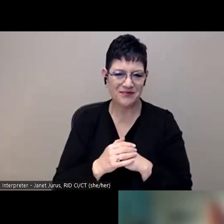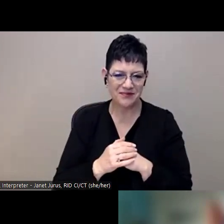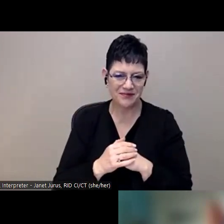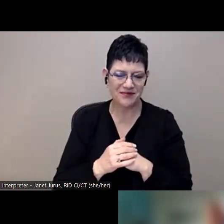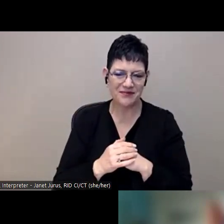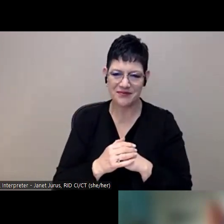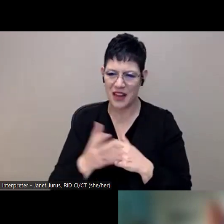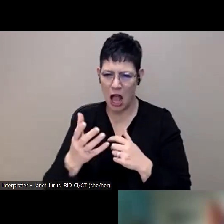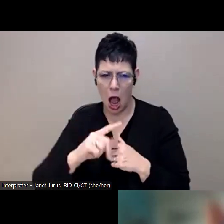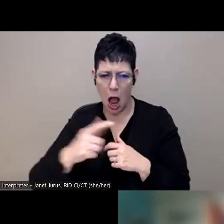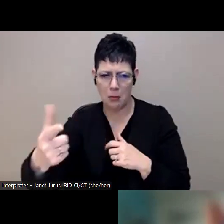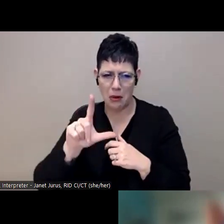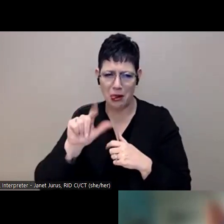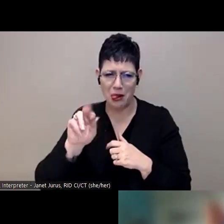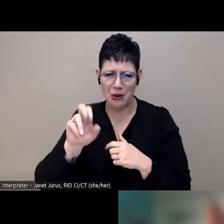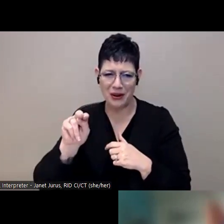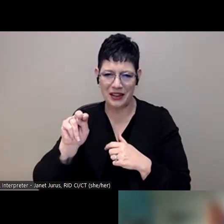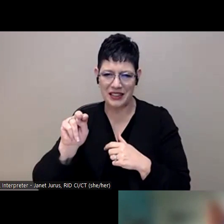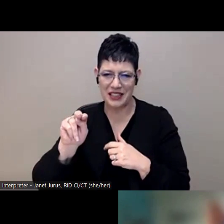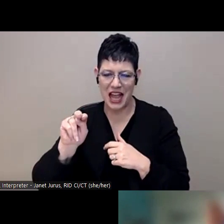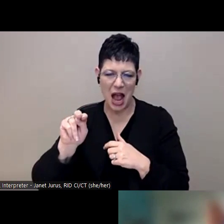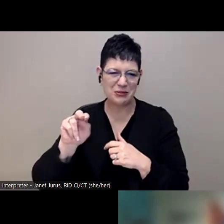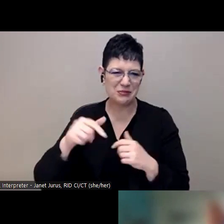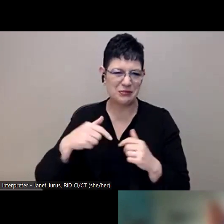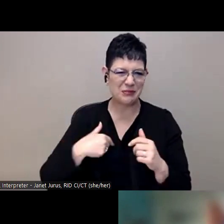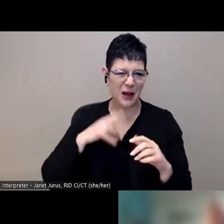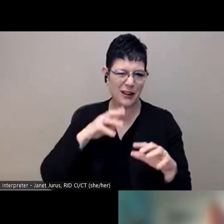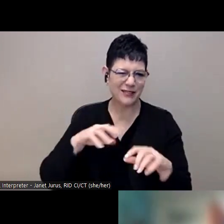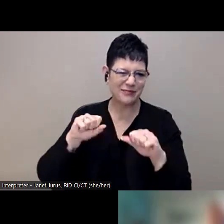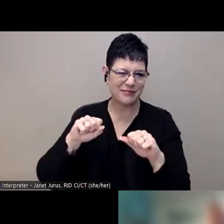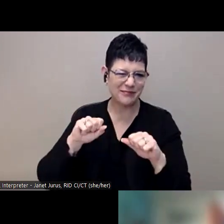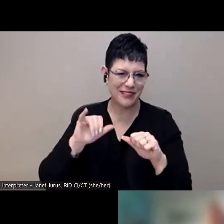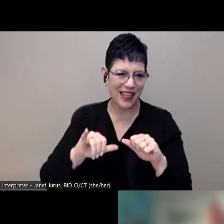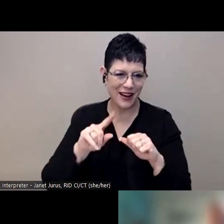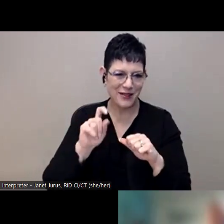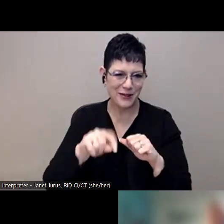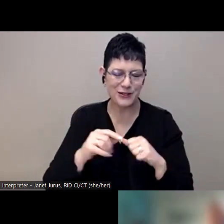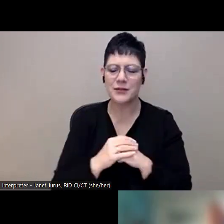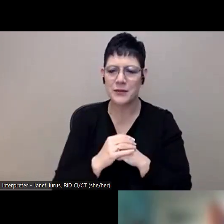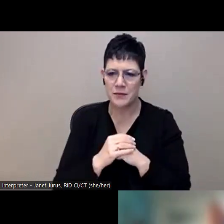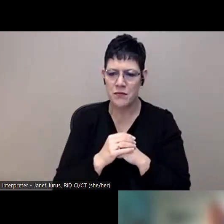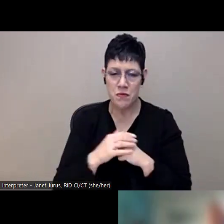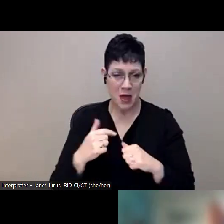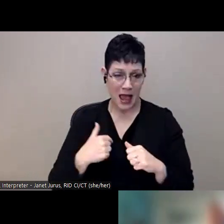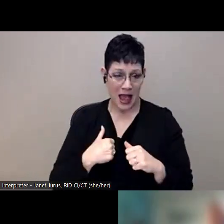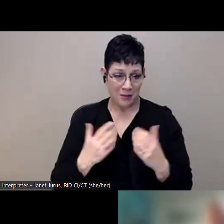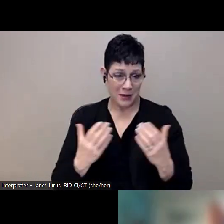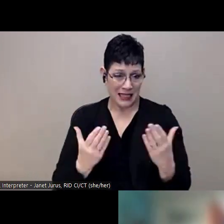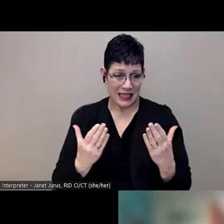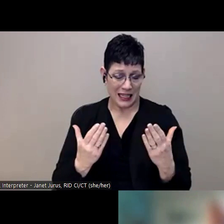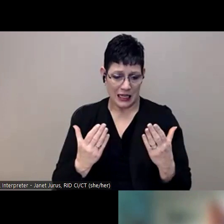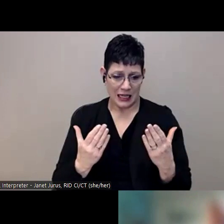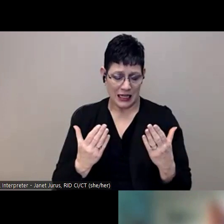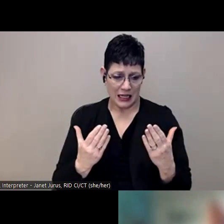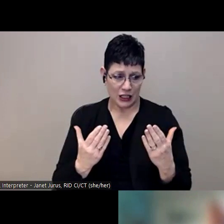I'll let Lauren tackle that. Yeah, I was like, I thought, um, so I've only been with MHA for a coming